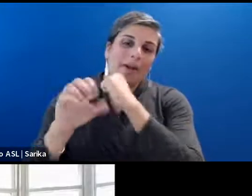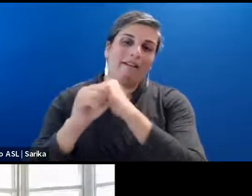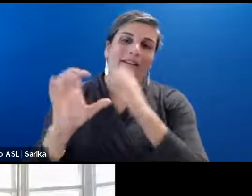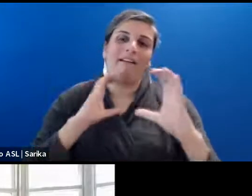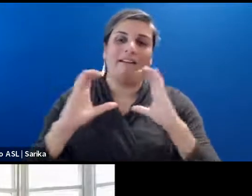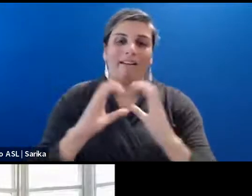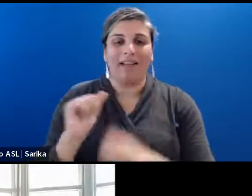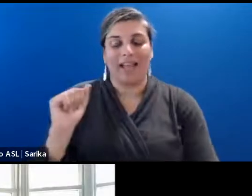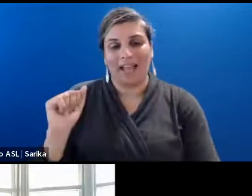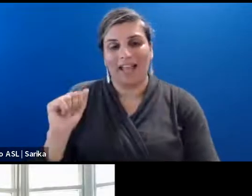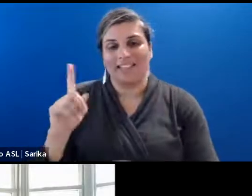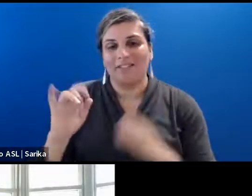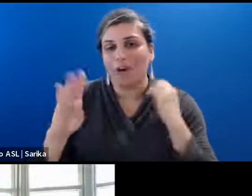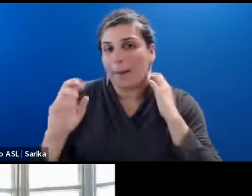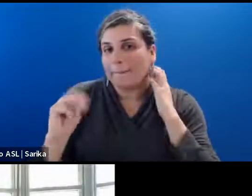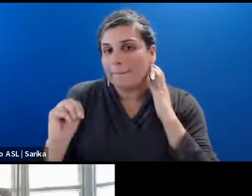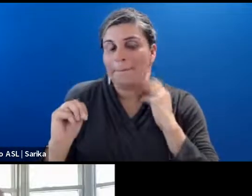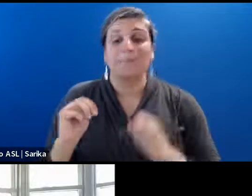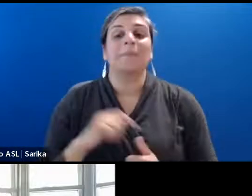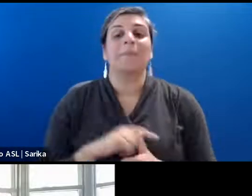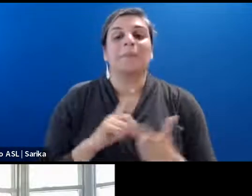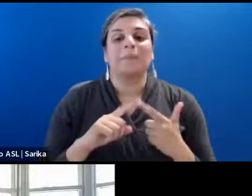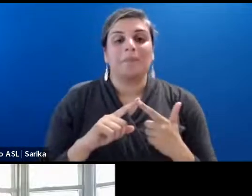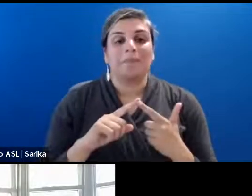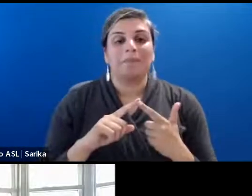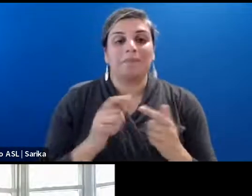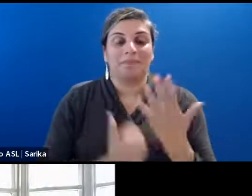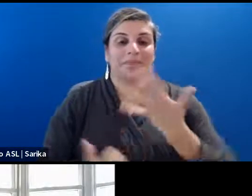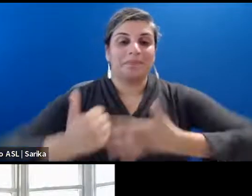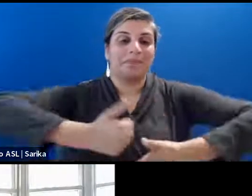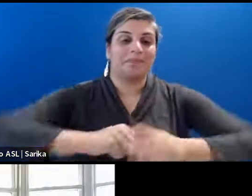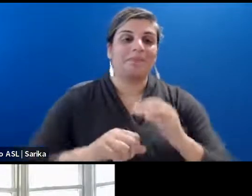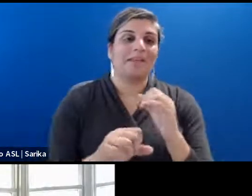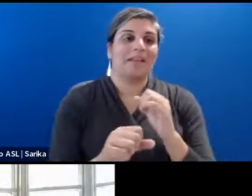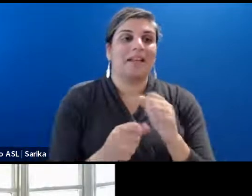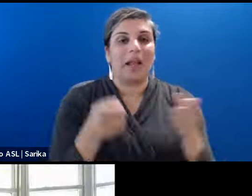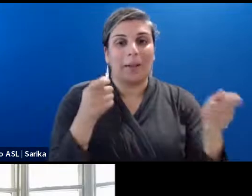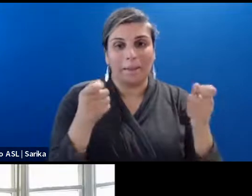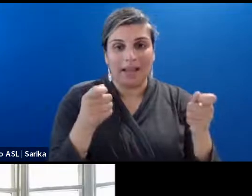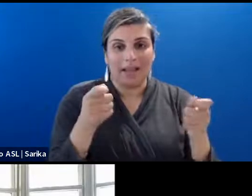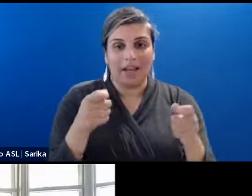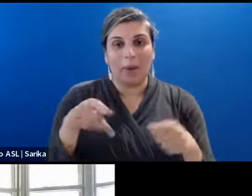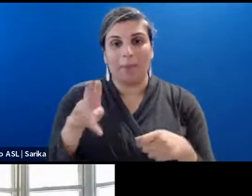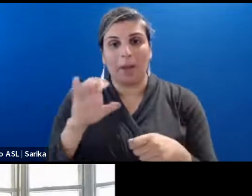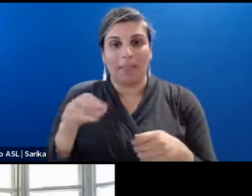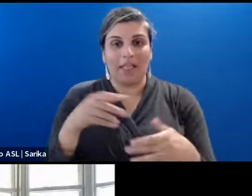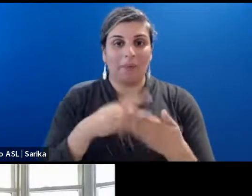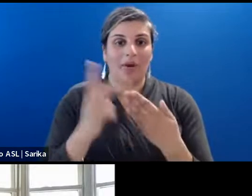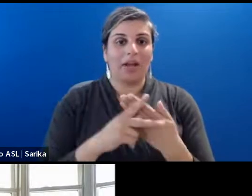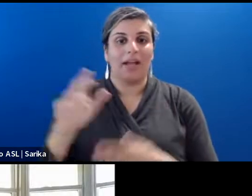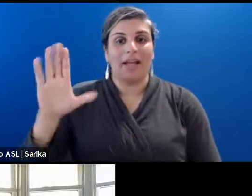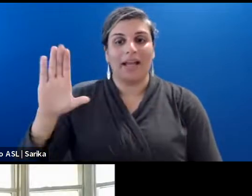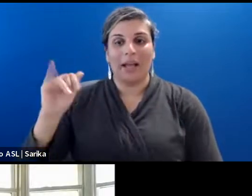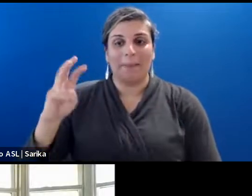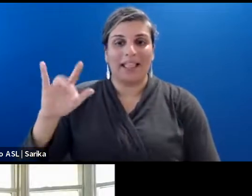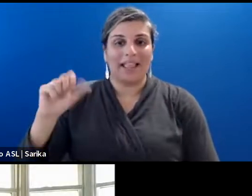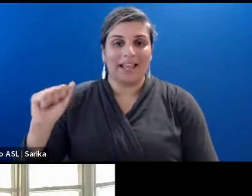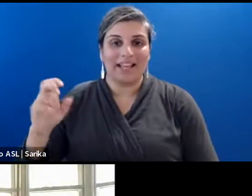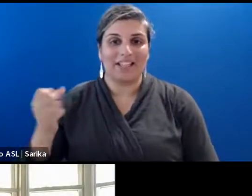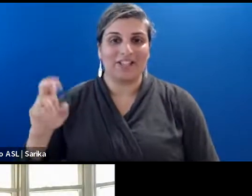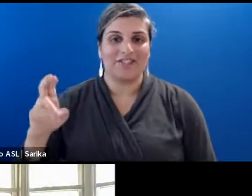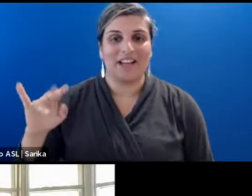senior manager of public programs, Camelia Shafani. And I'd also like to thank